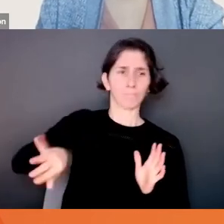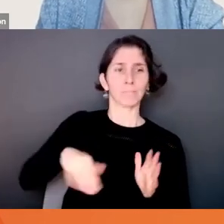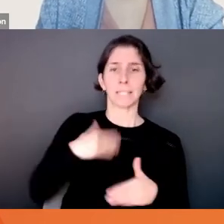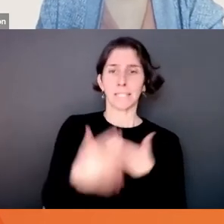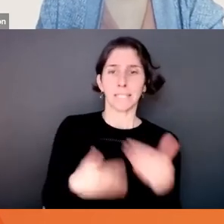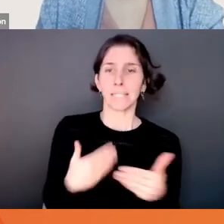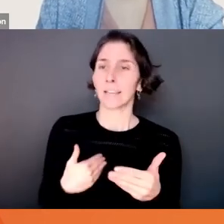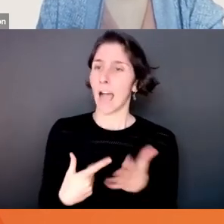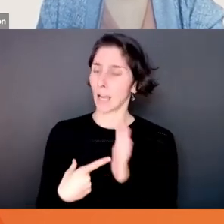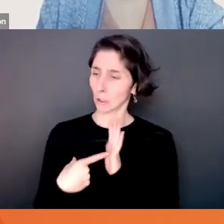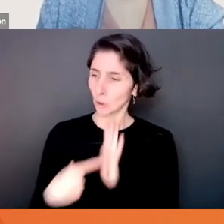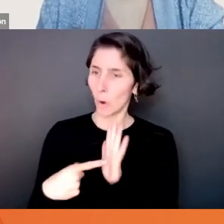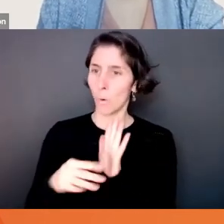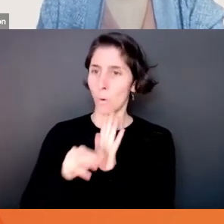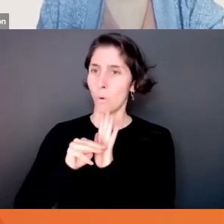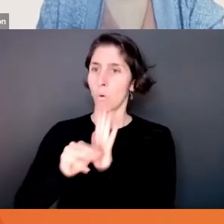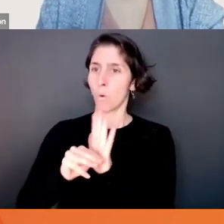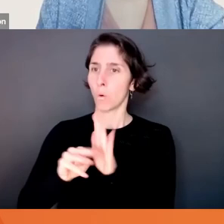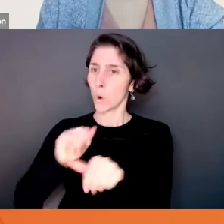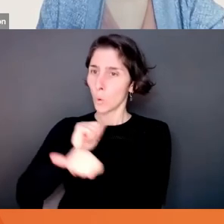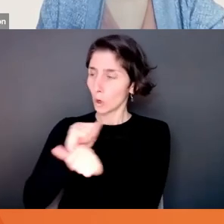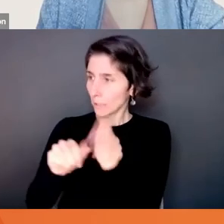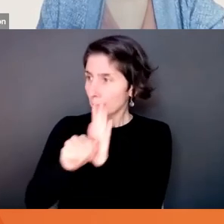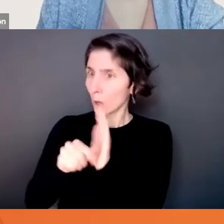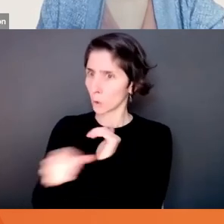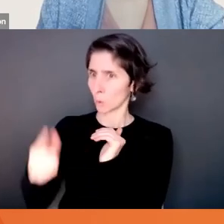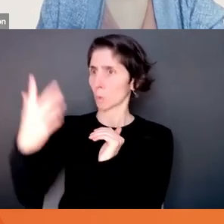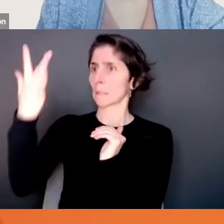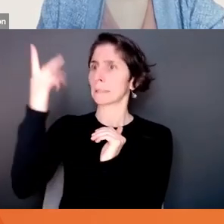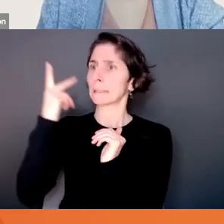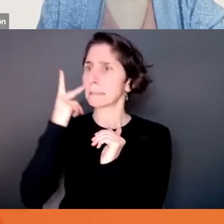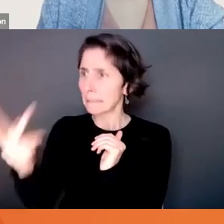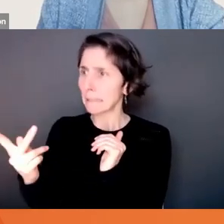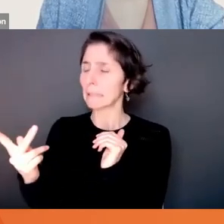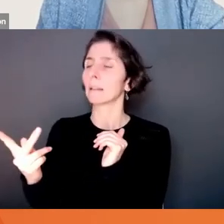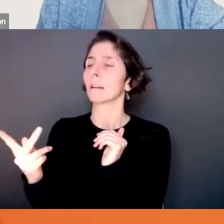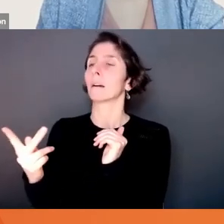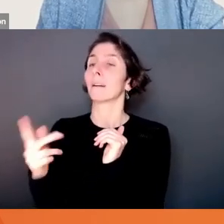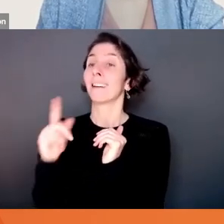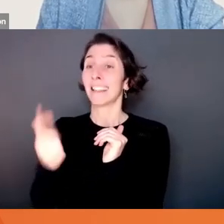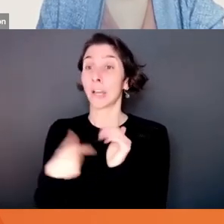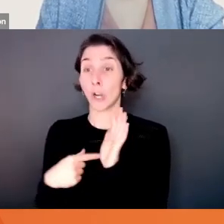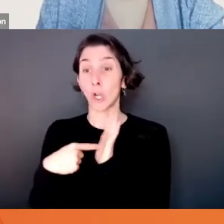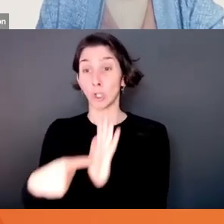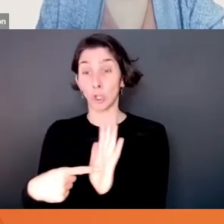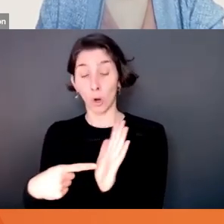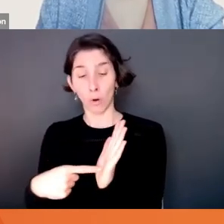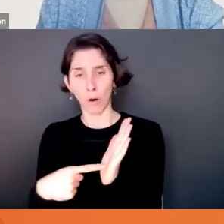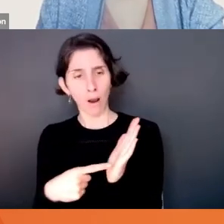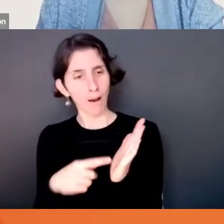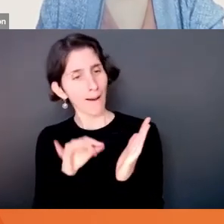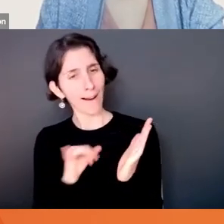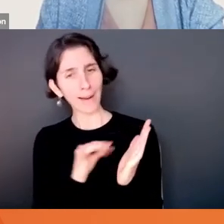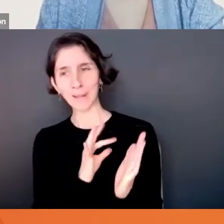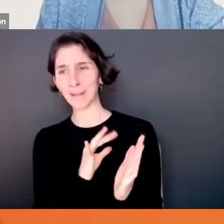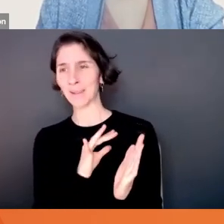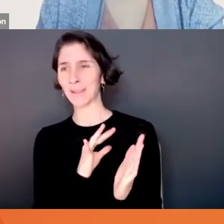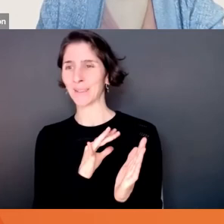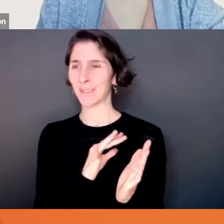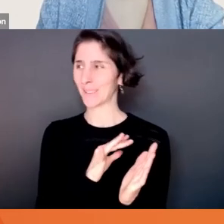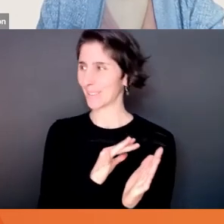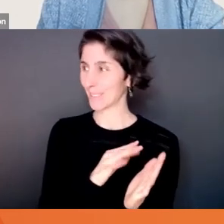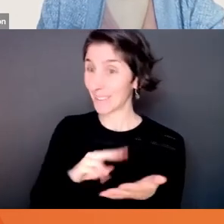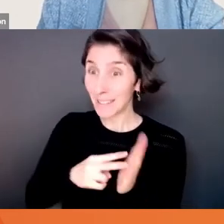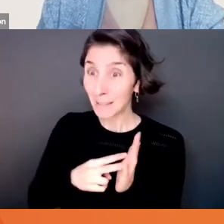but like, I want to show you a working model of how this thing could be. And whenever I showed it to people, they're like, Oh, that's cool. That saves me